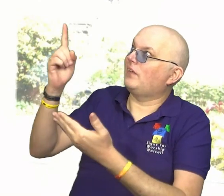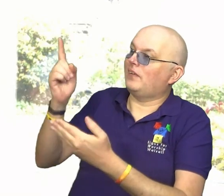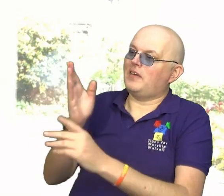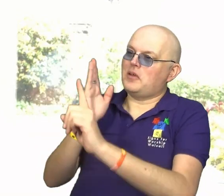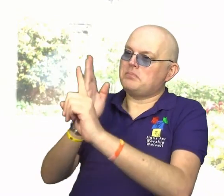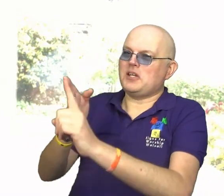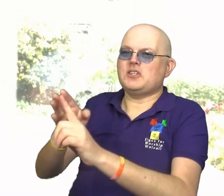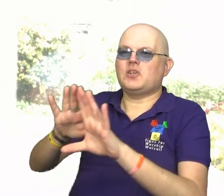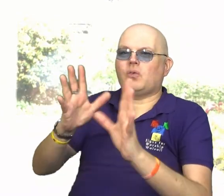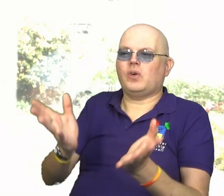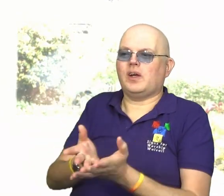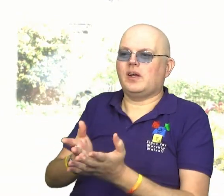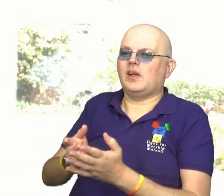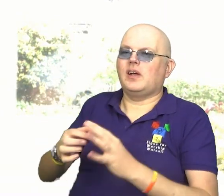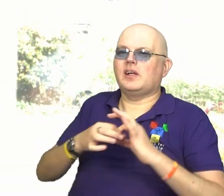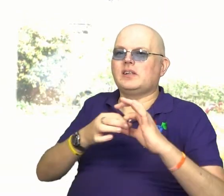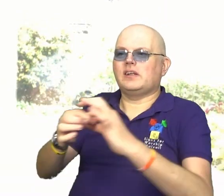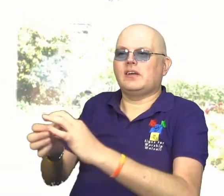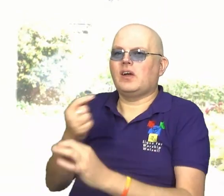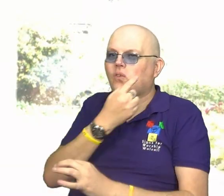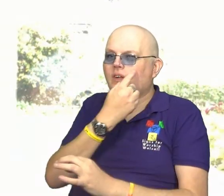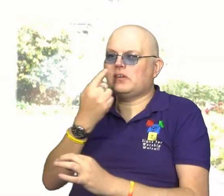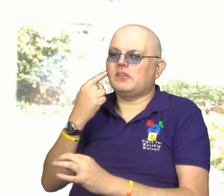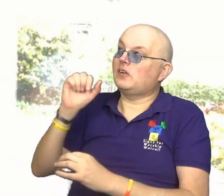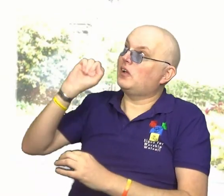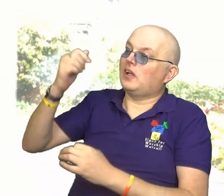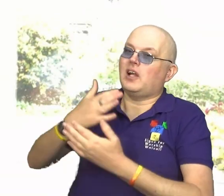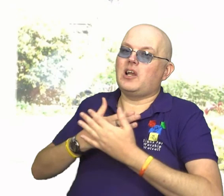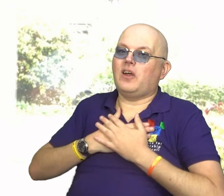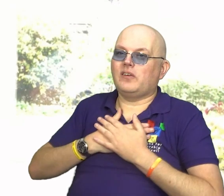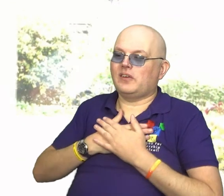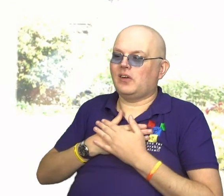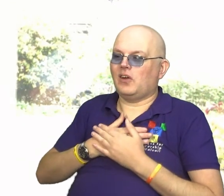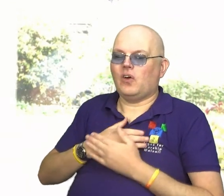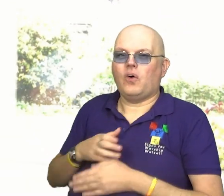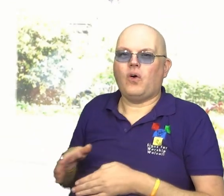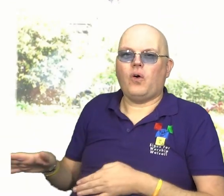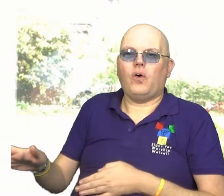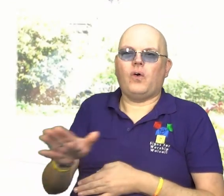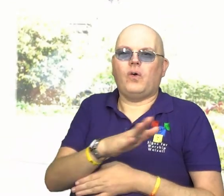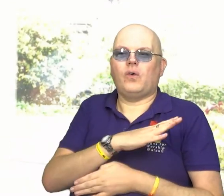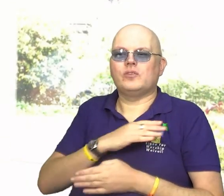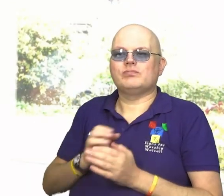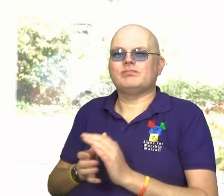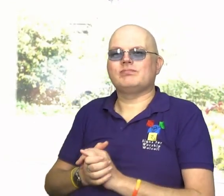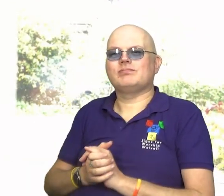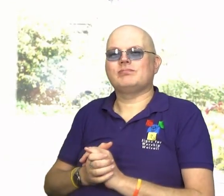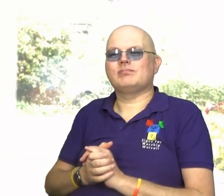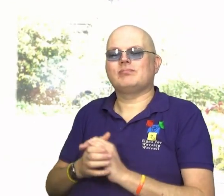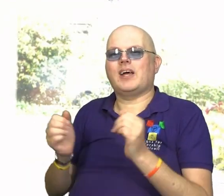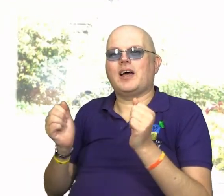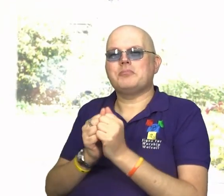in his mission to the world and together witnessing to his love on every continent and island